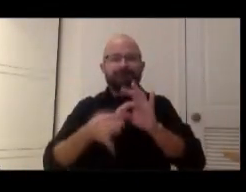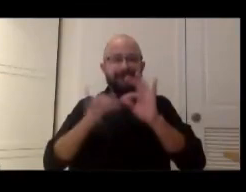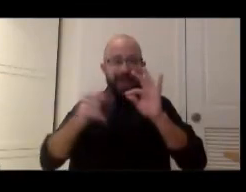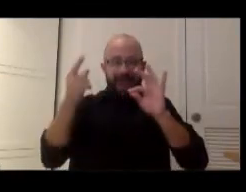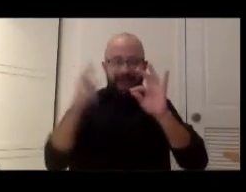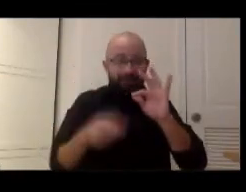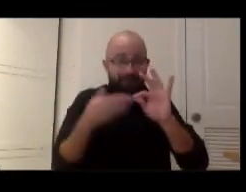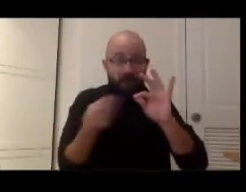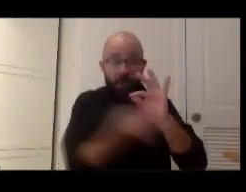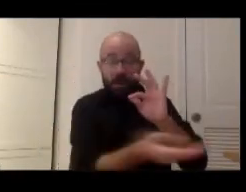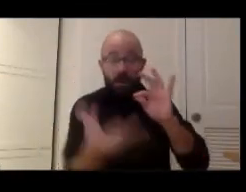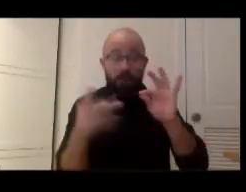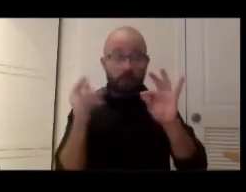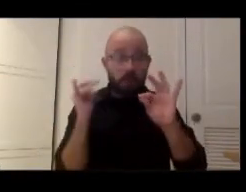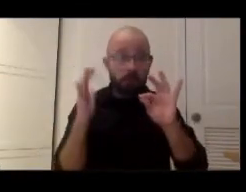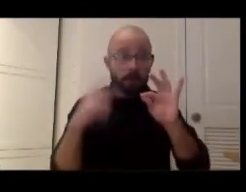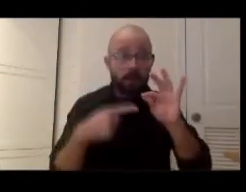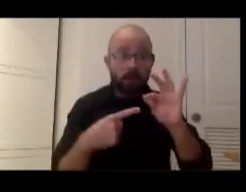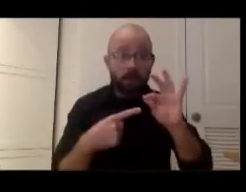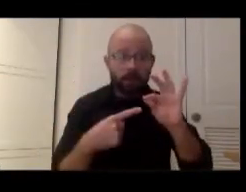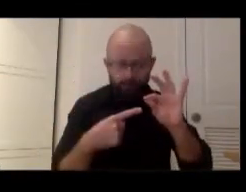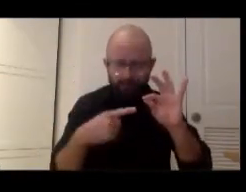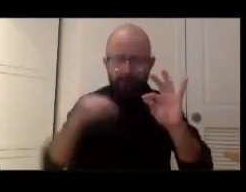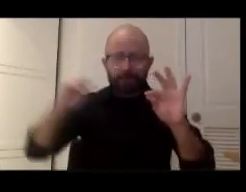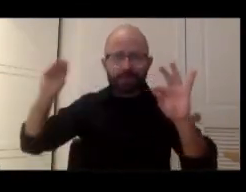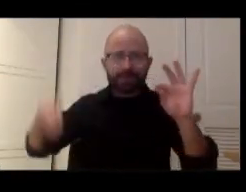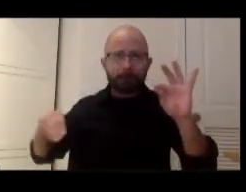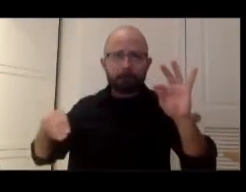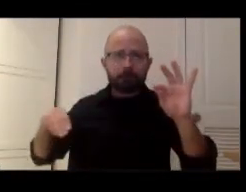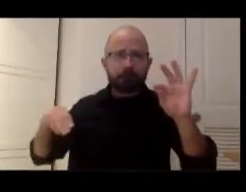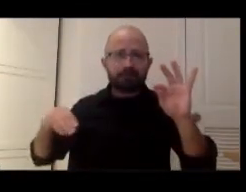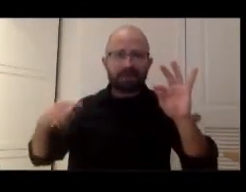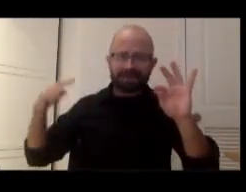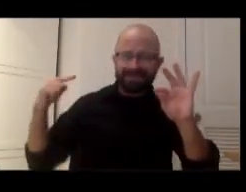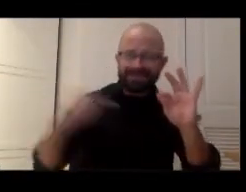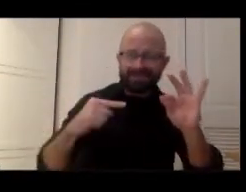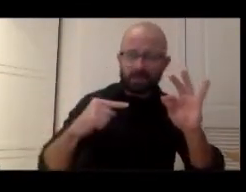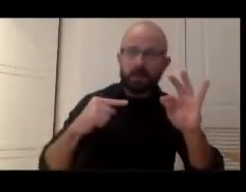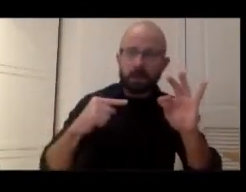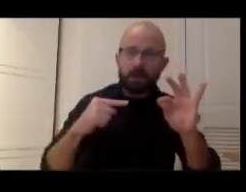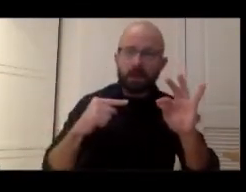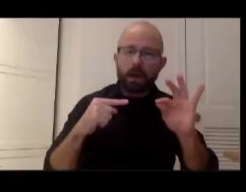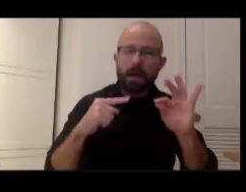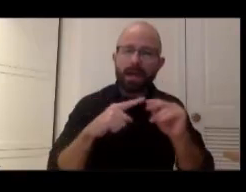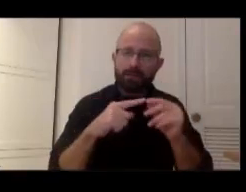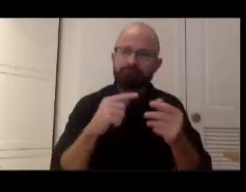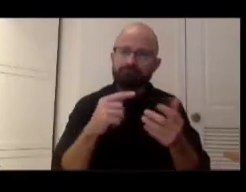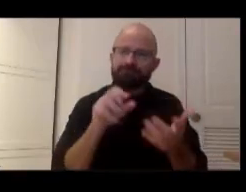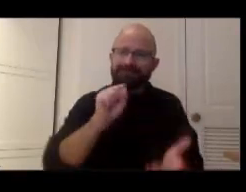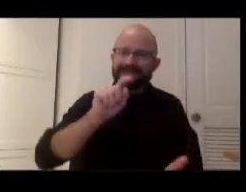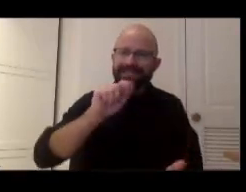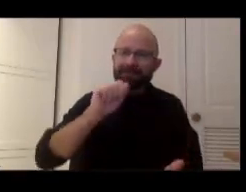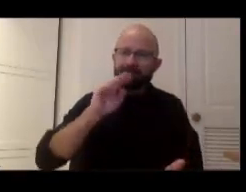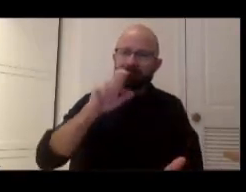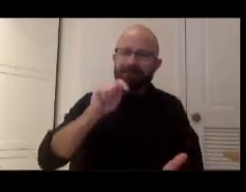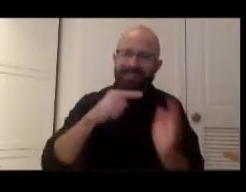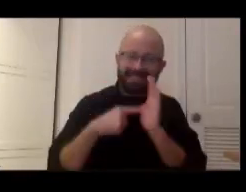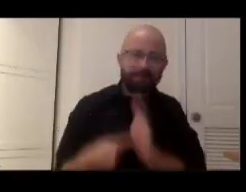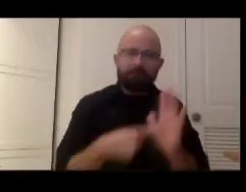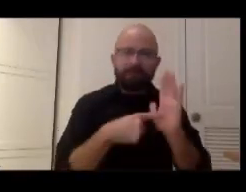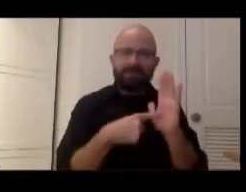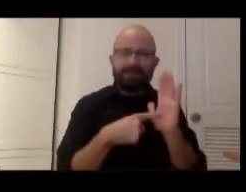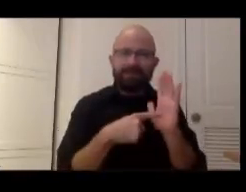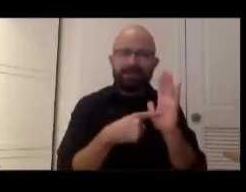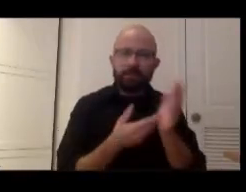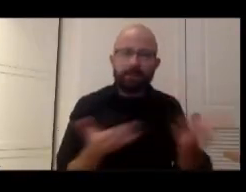you know, in a museum is, is, is a statement in a way, right? And we, and it invites dialogue.